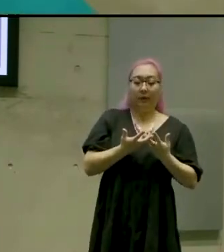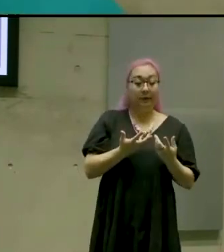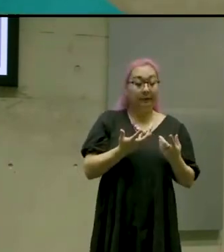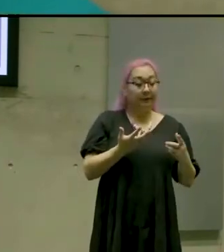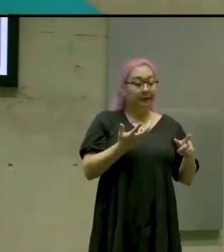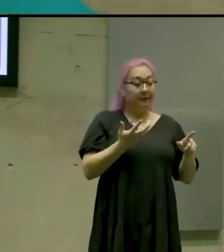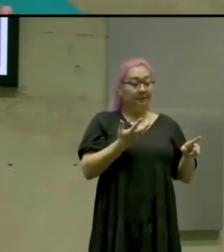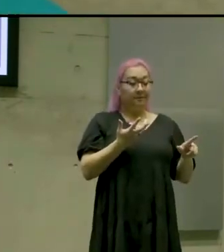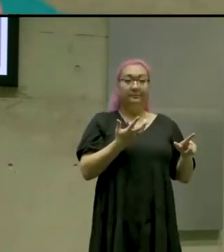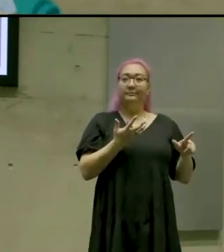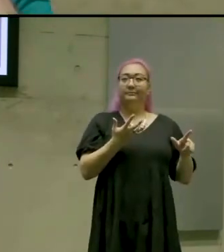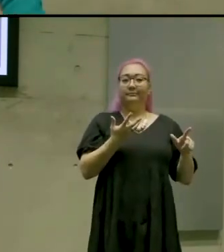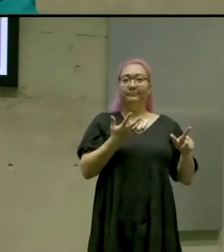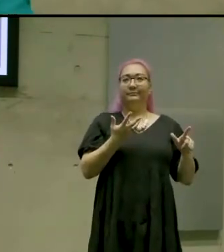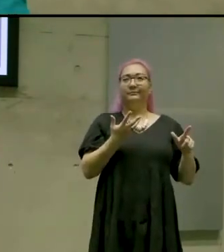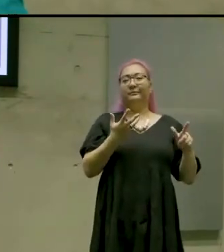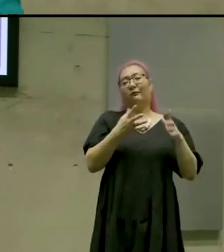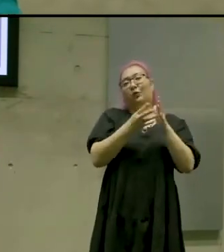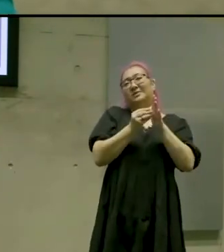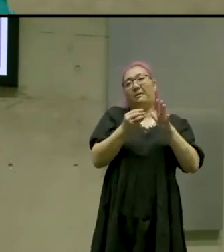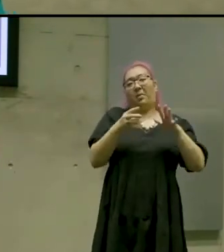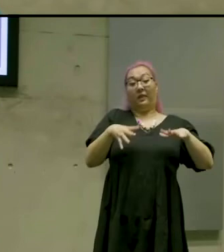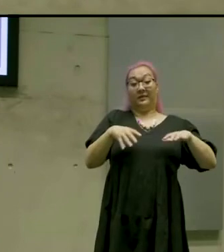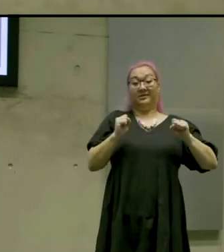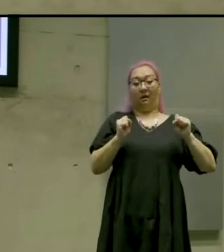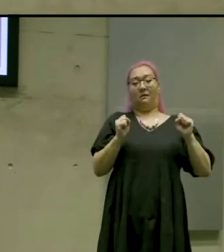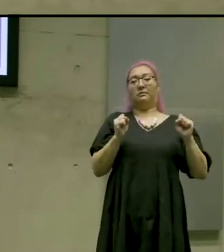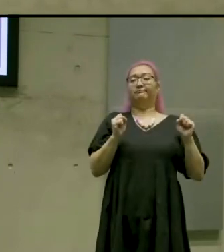each so to give an example we had